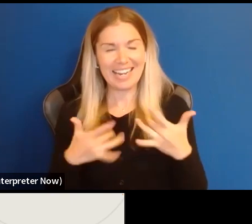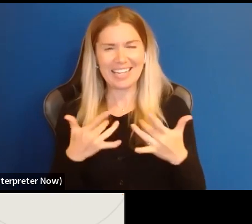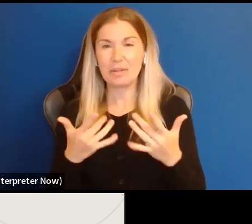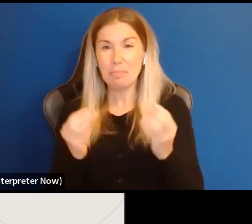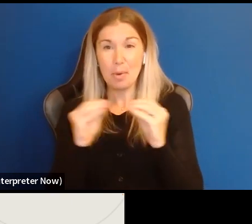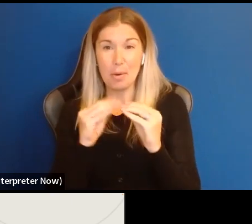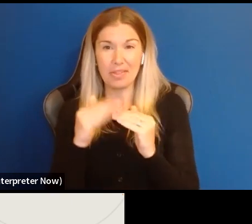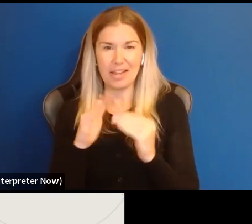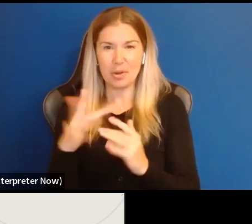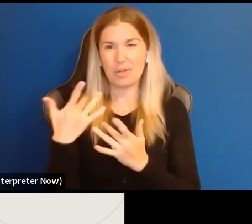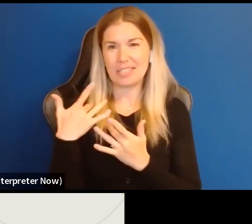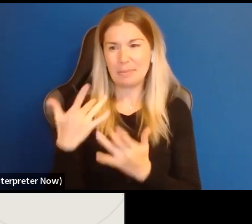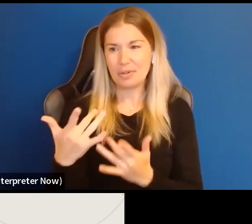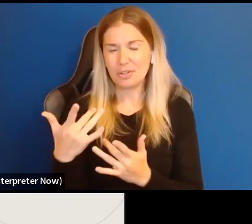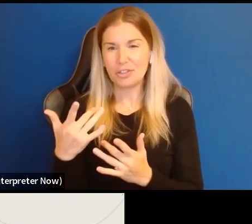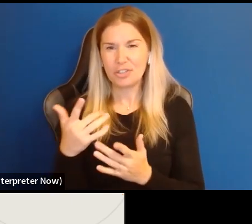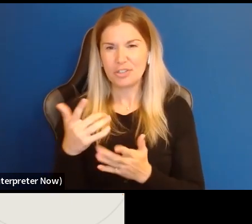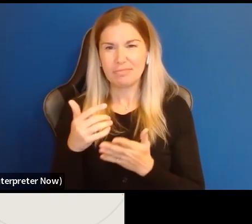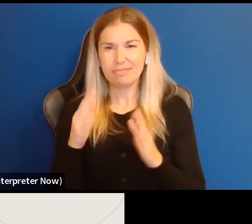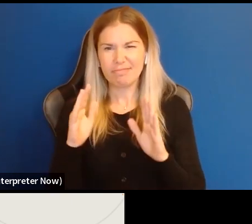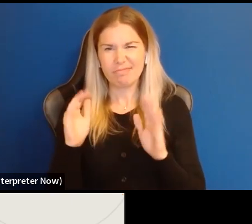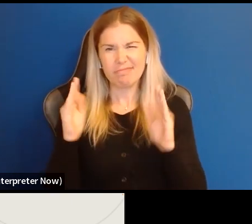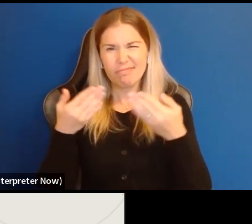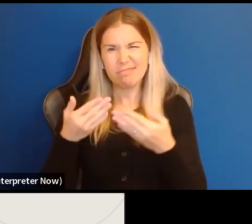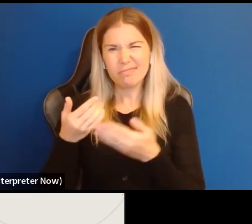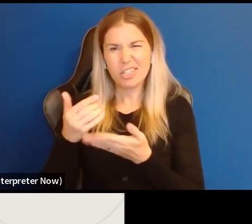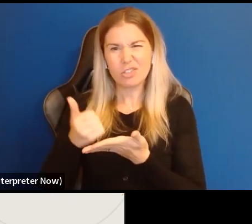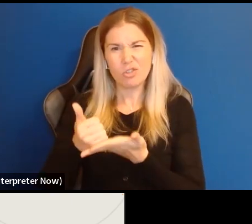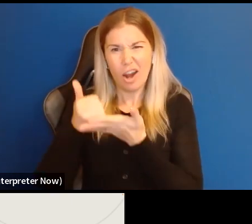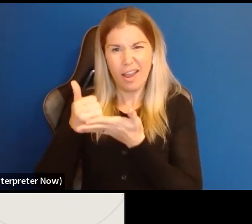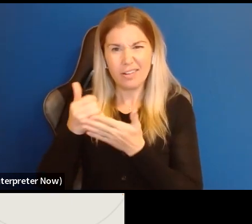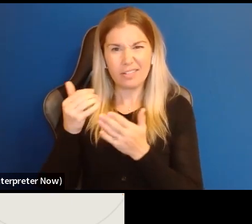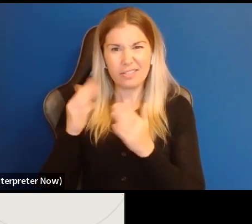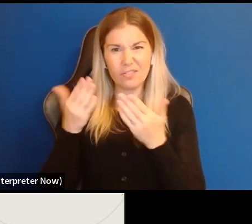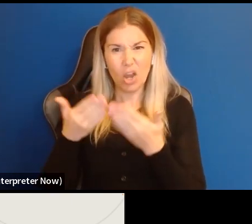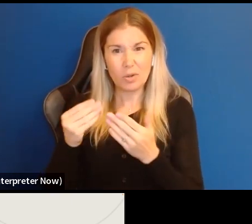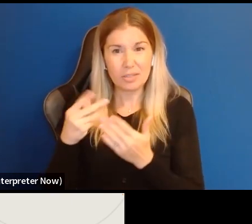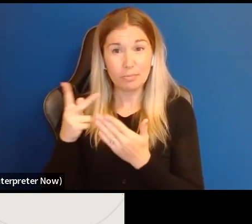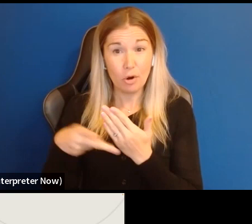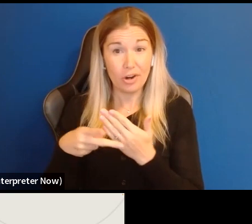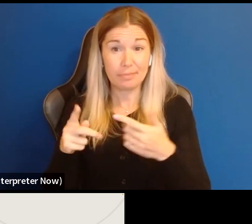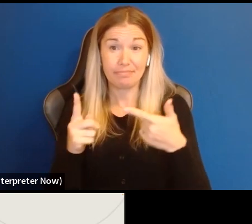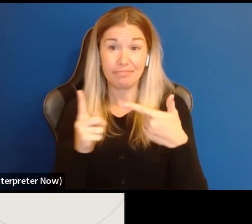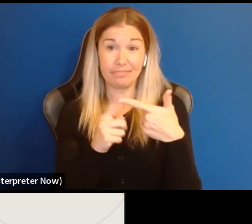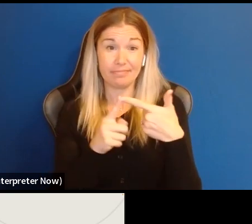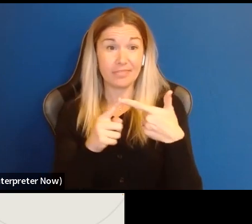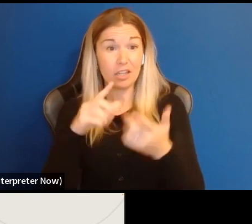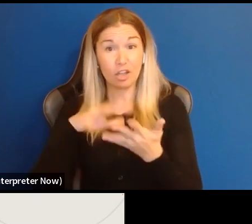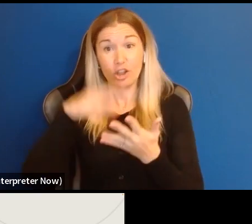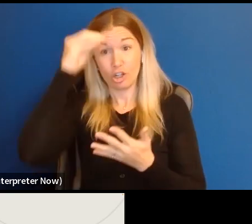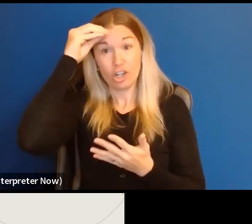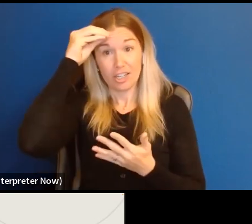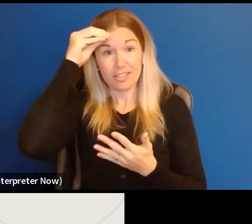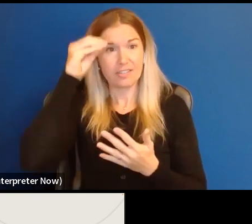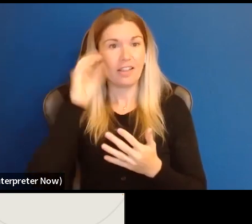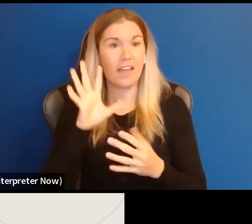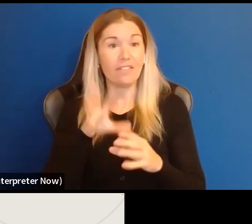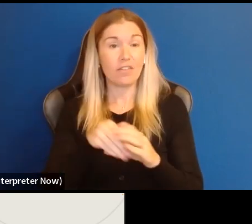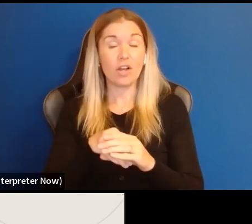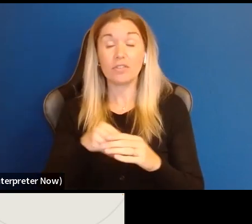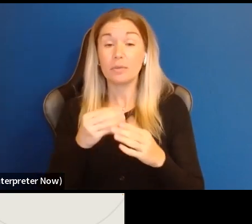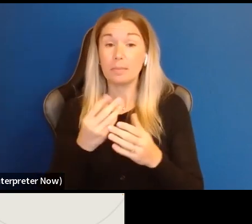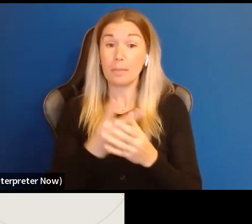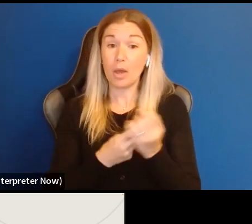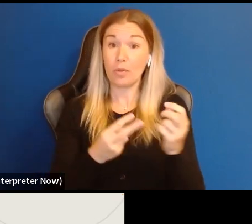grant focused program. One of those is a learning component which will involve both regional